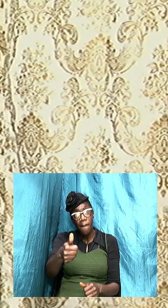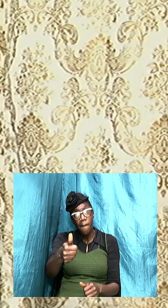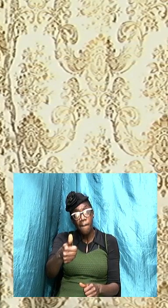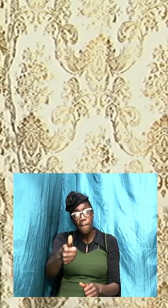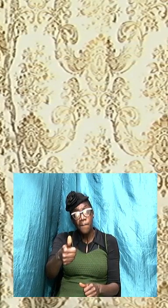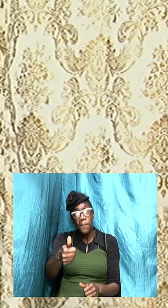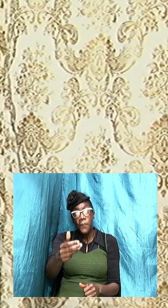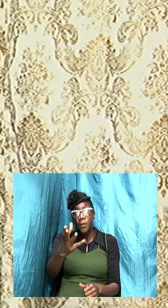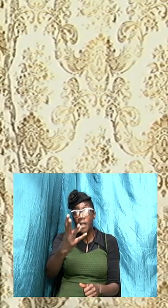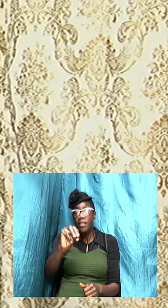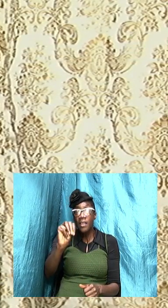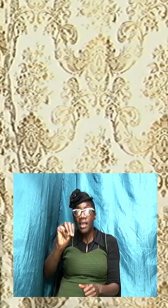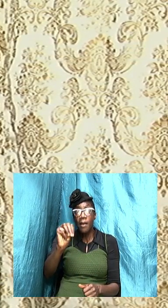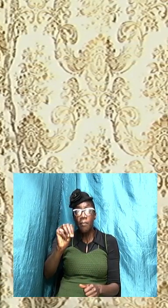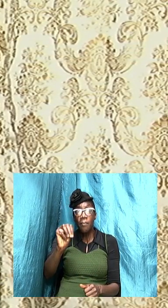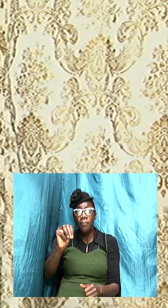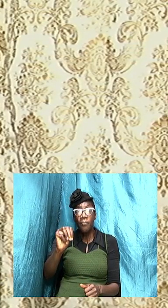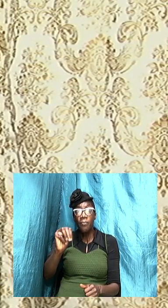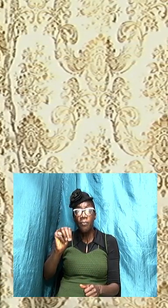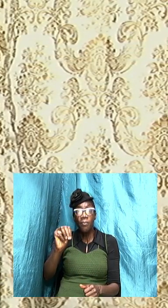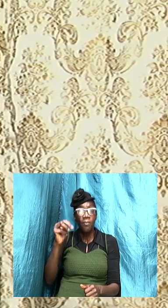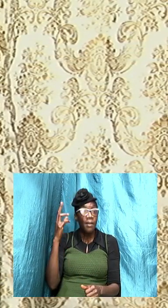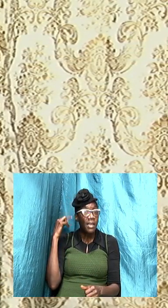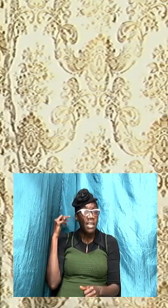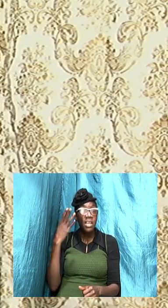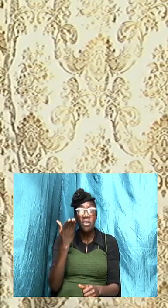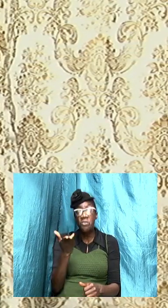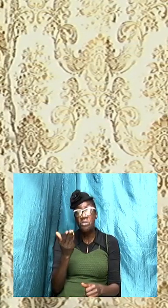and them that hear thee